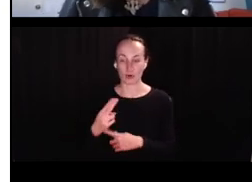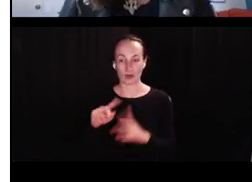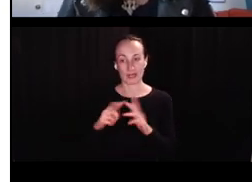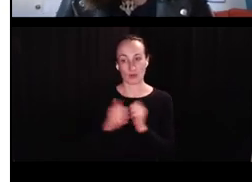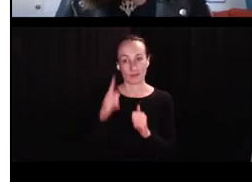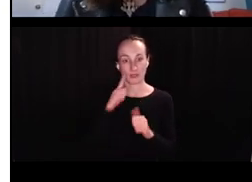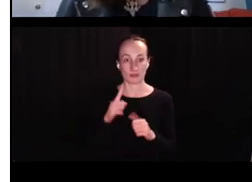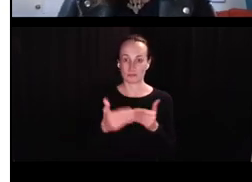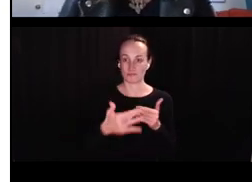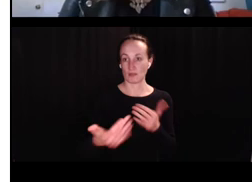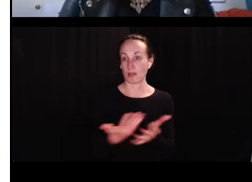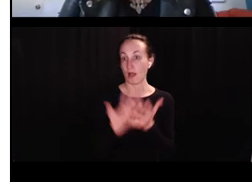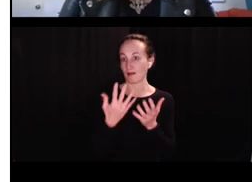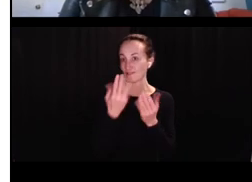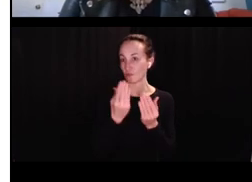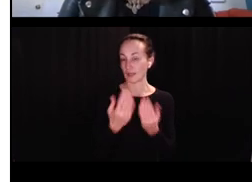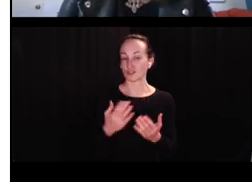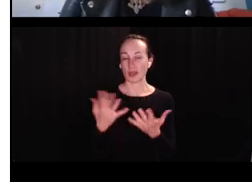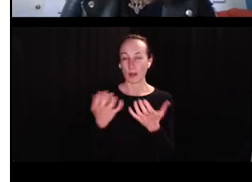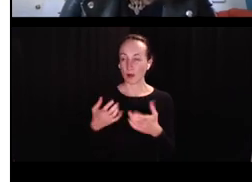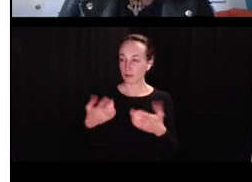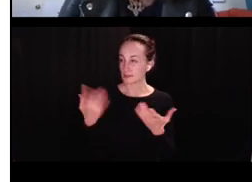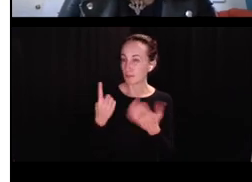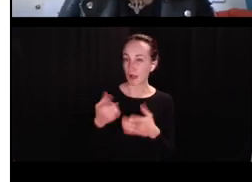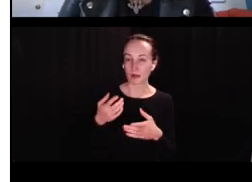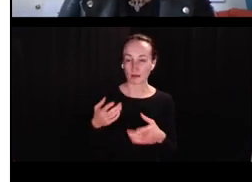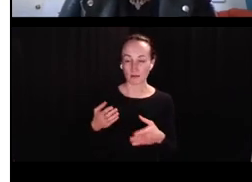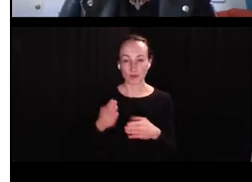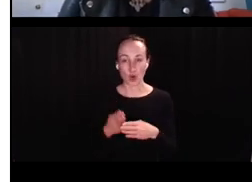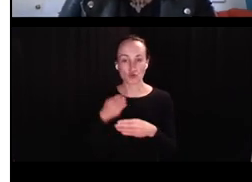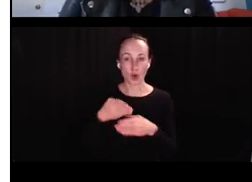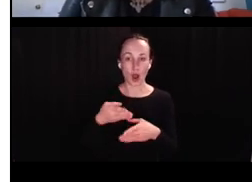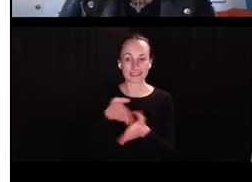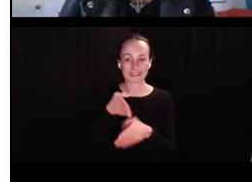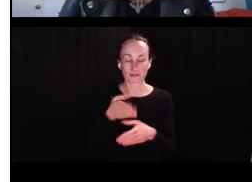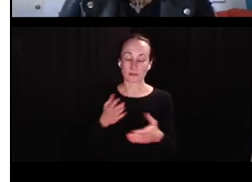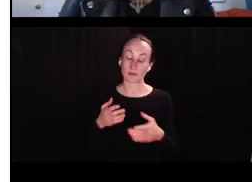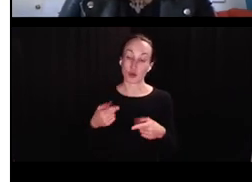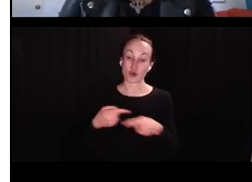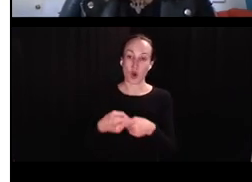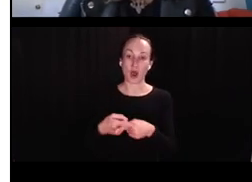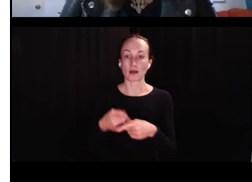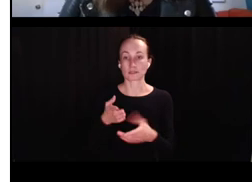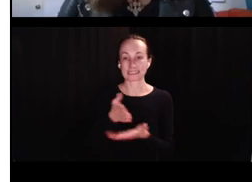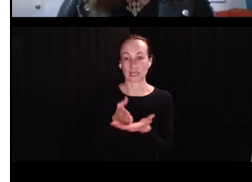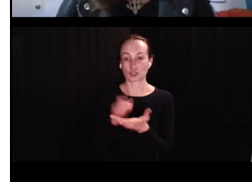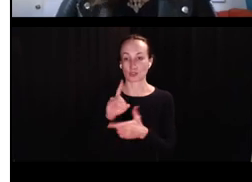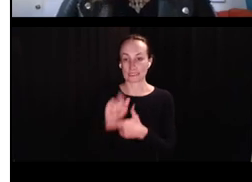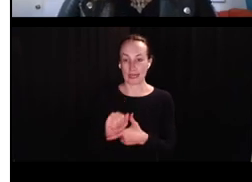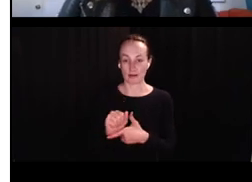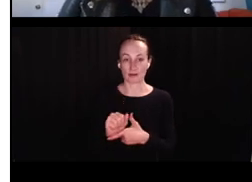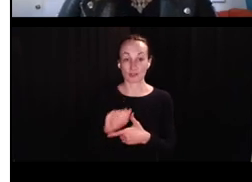Sarah to begin with. Um, so I wanted to use some cross-sectional data to see if we could find something similar.